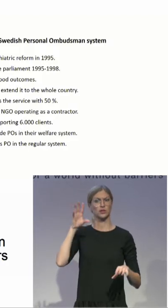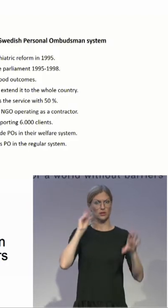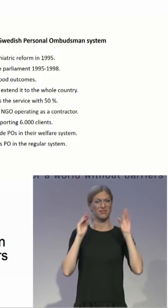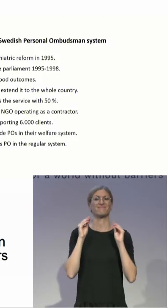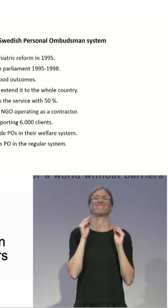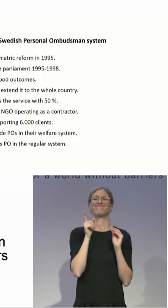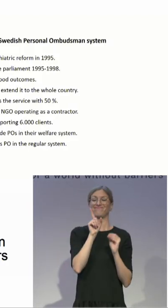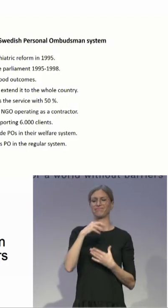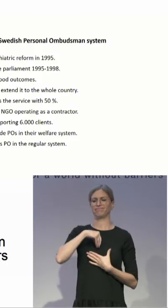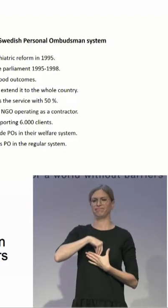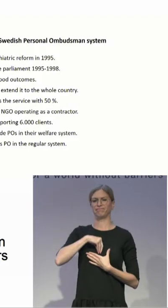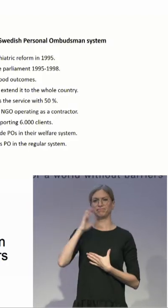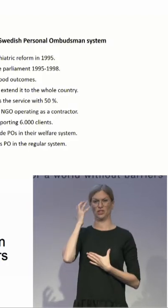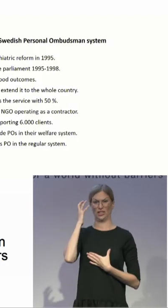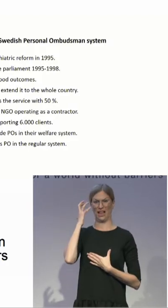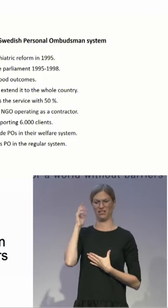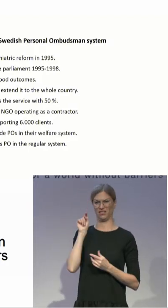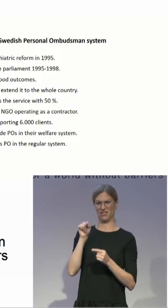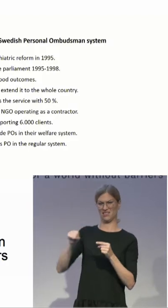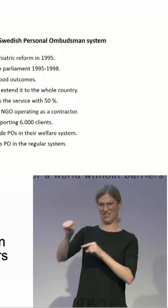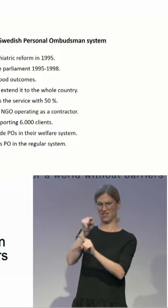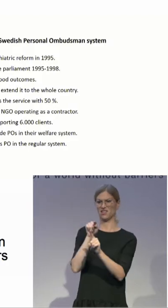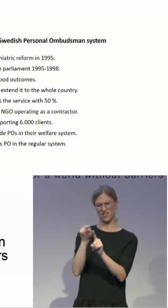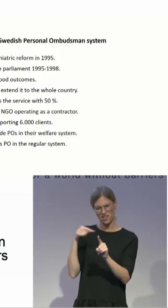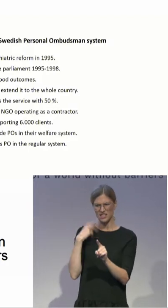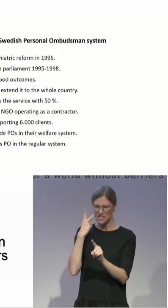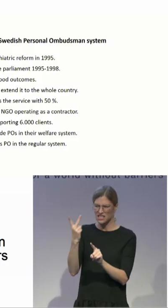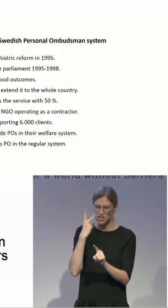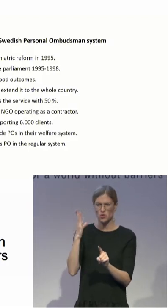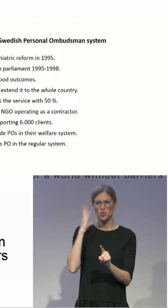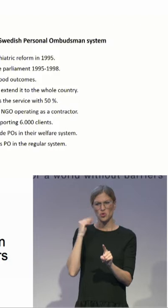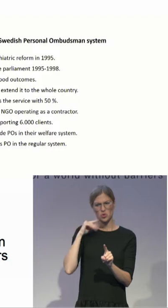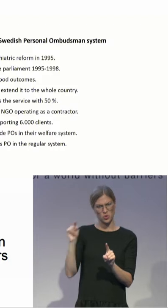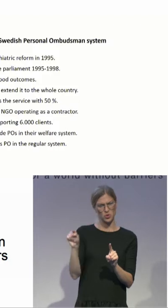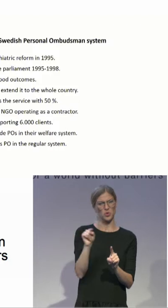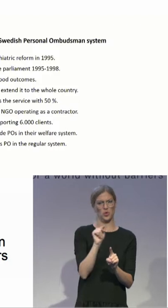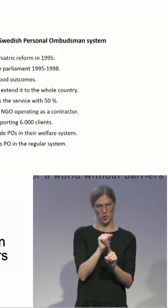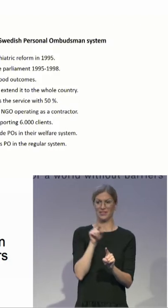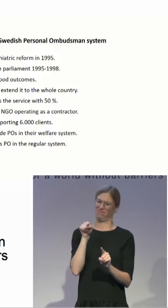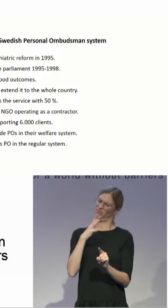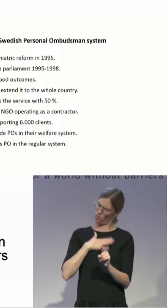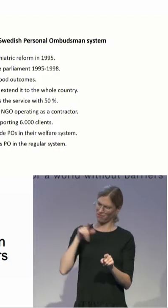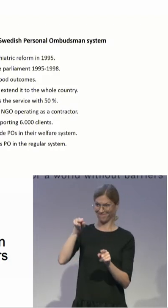our ideas and experience of the support we think we might need in certain situations.